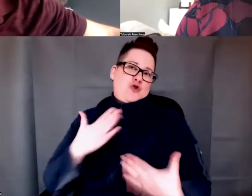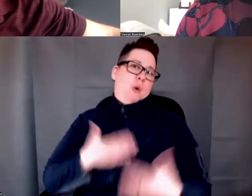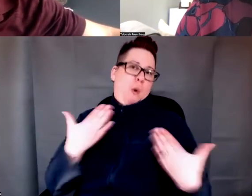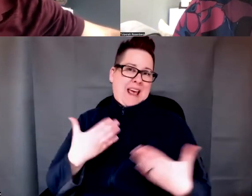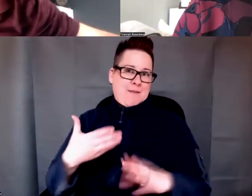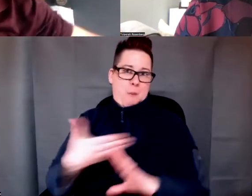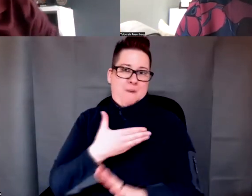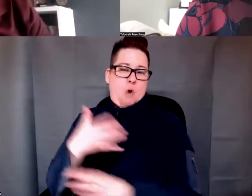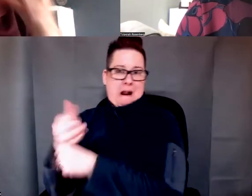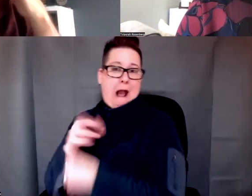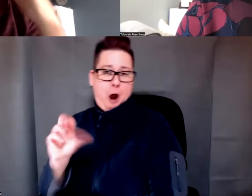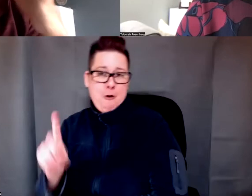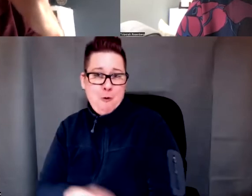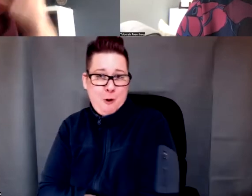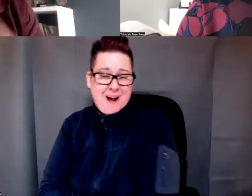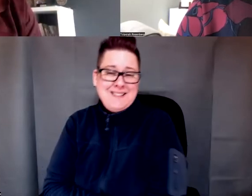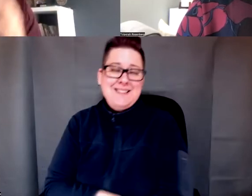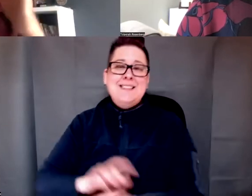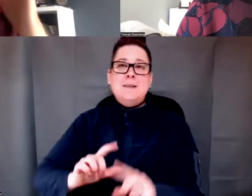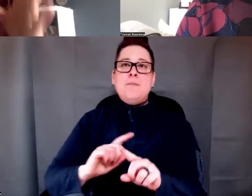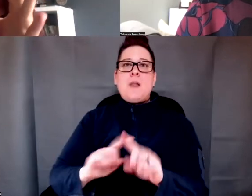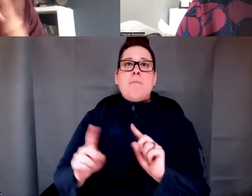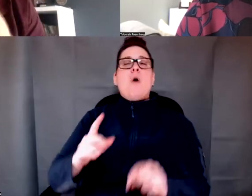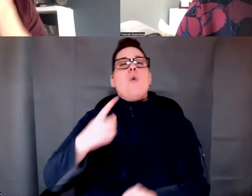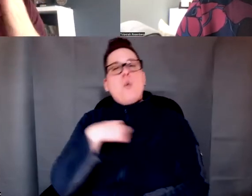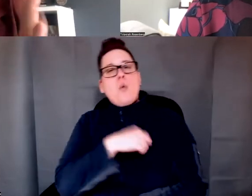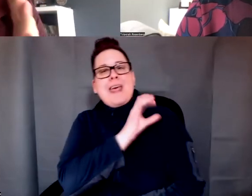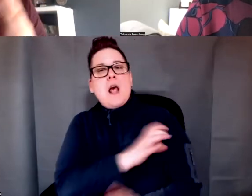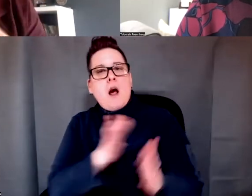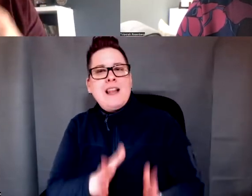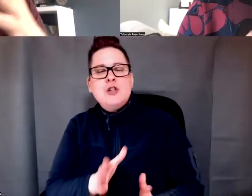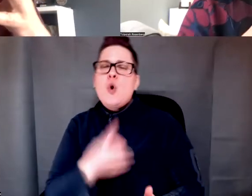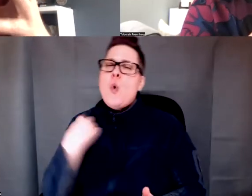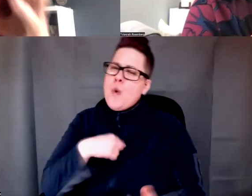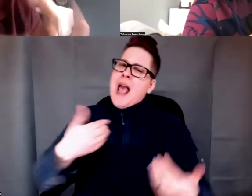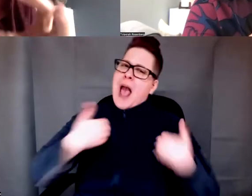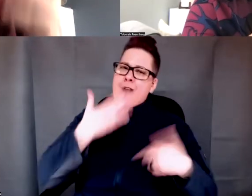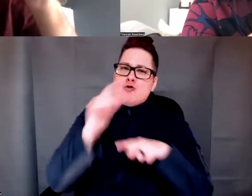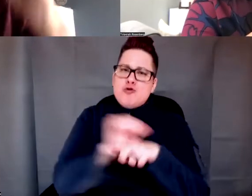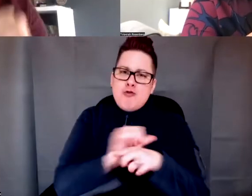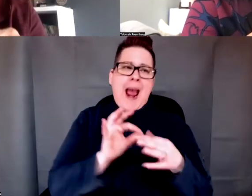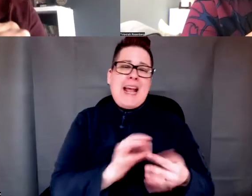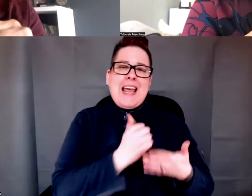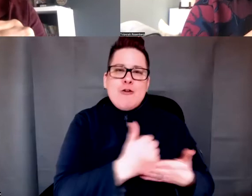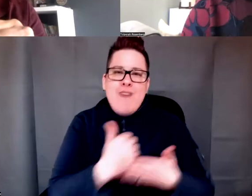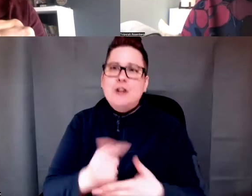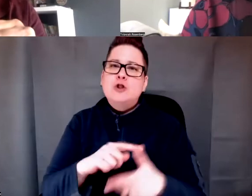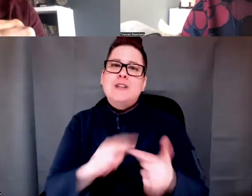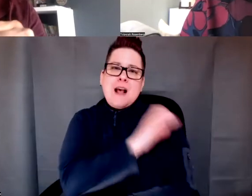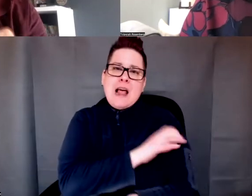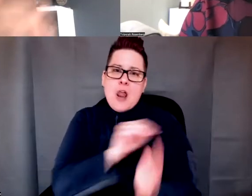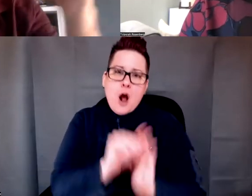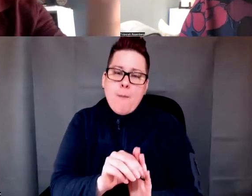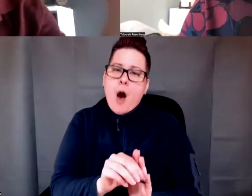experienced. But I think as clinicians, we are so well trained in our clinical models inside the therapy